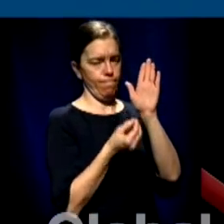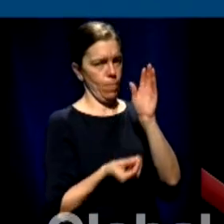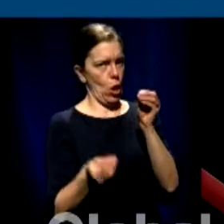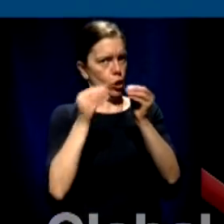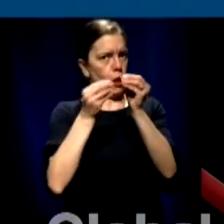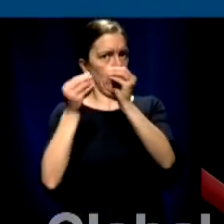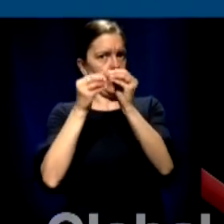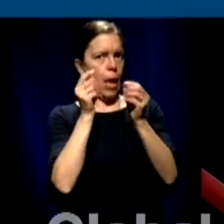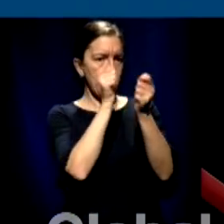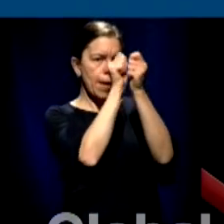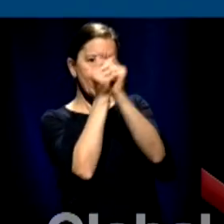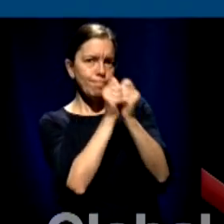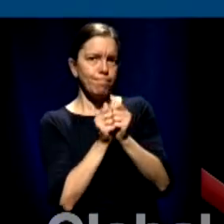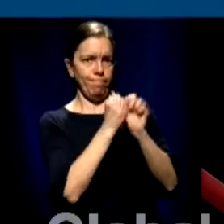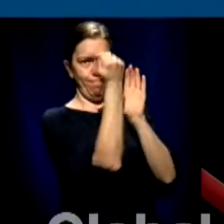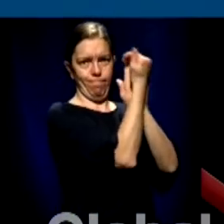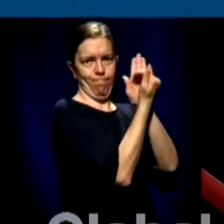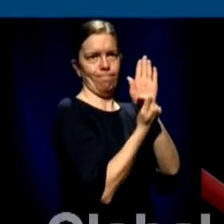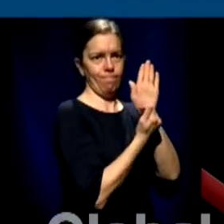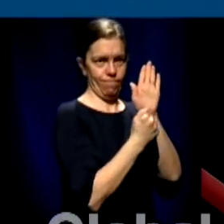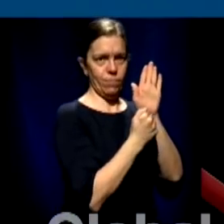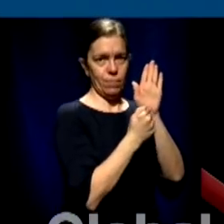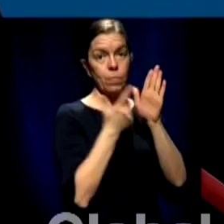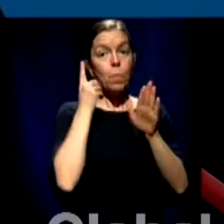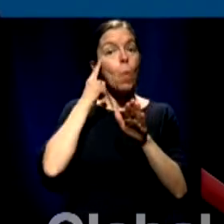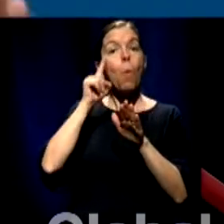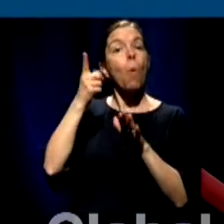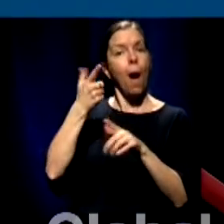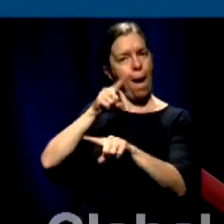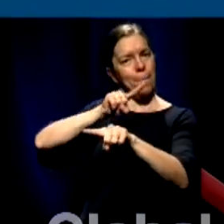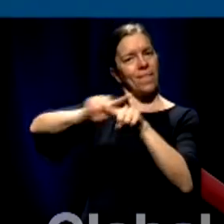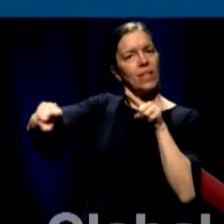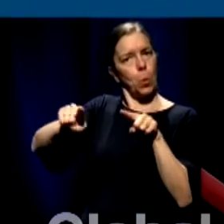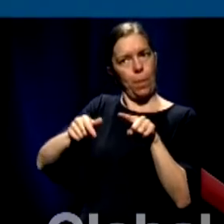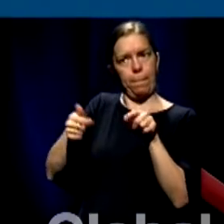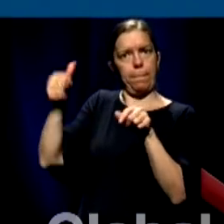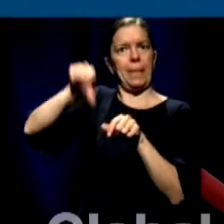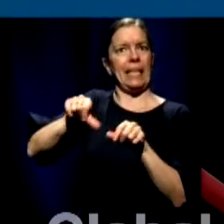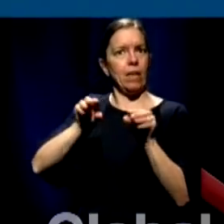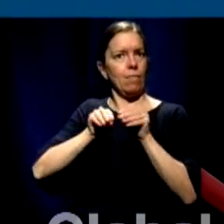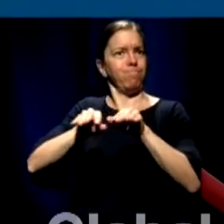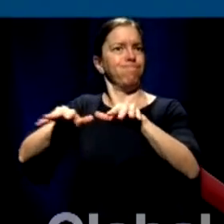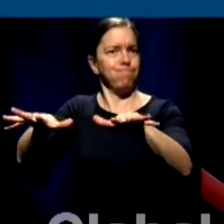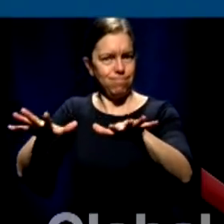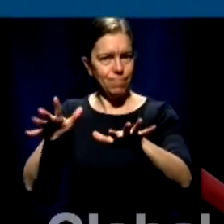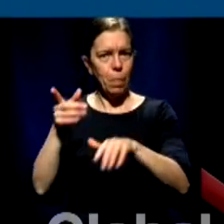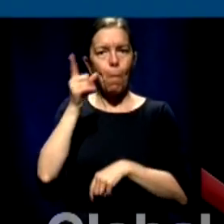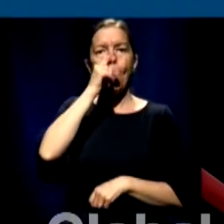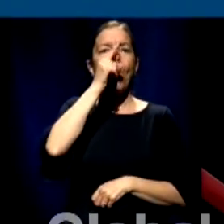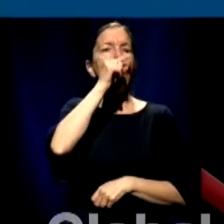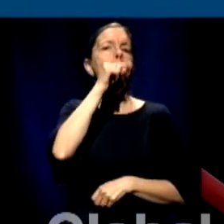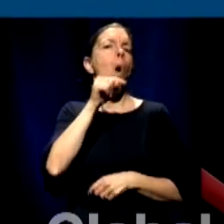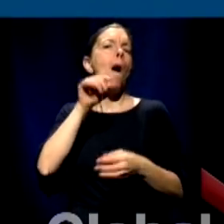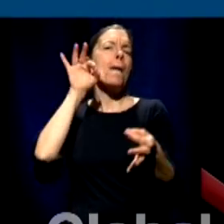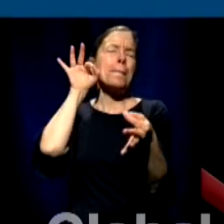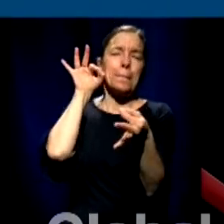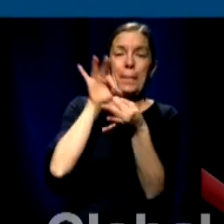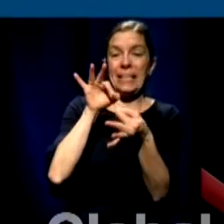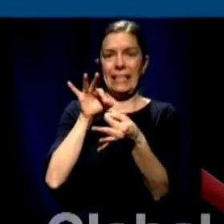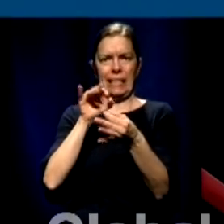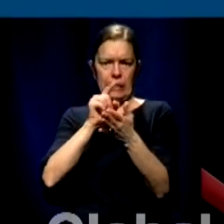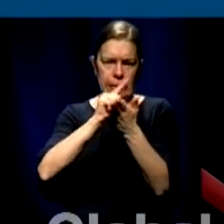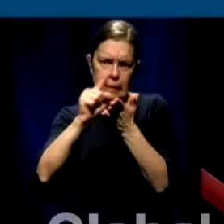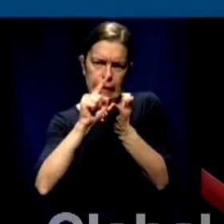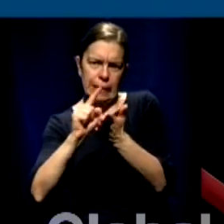new measures that are really preventive there is no one that can say with certainty where